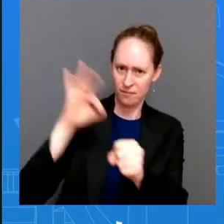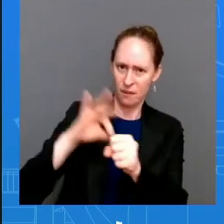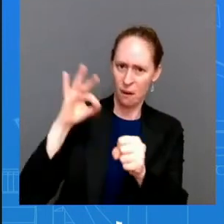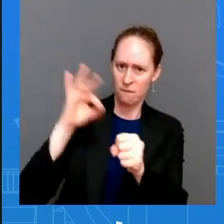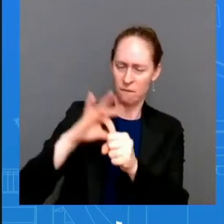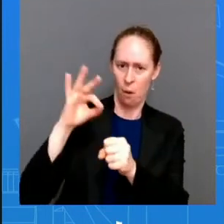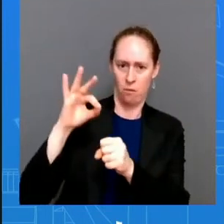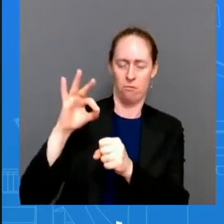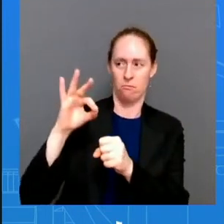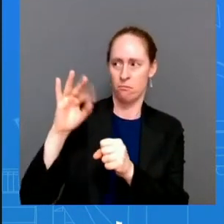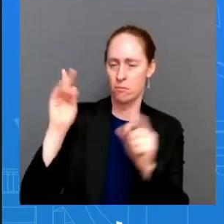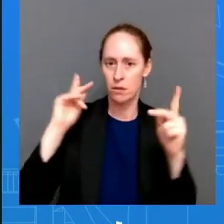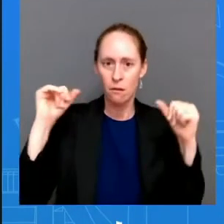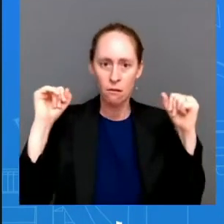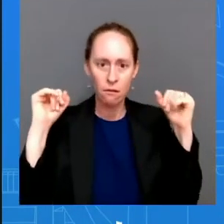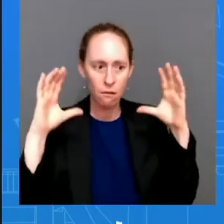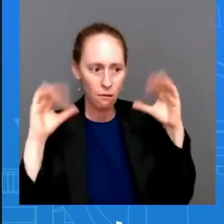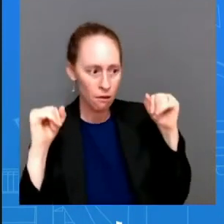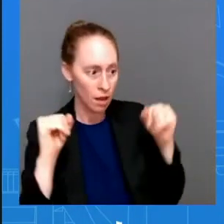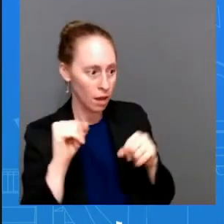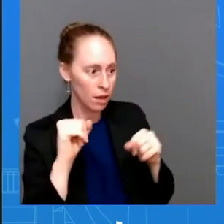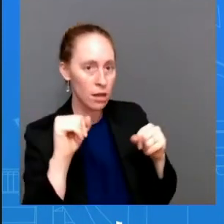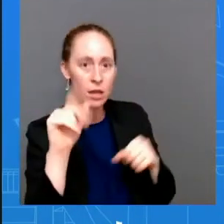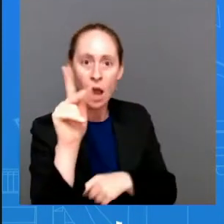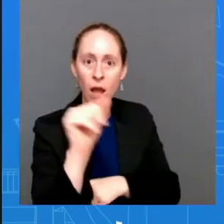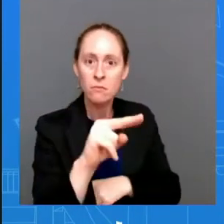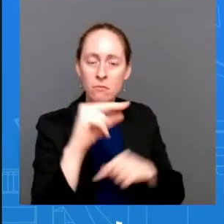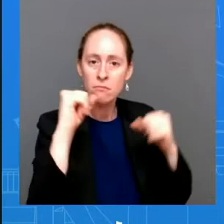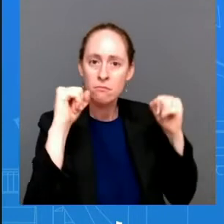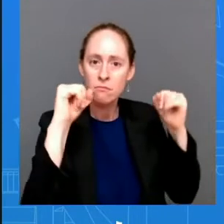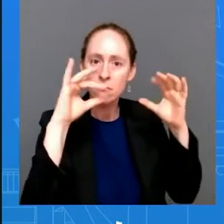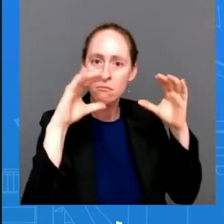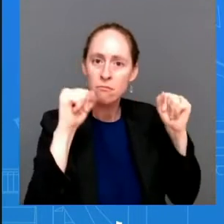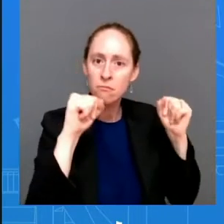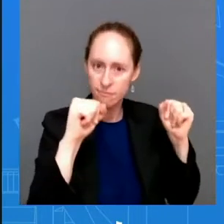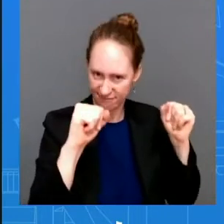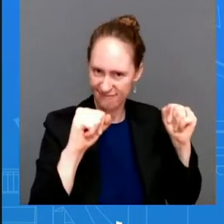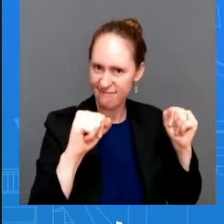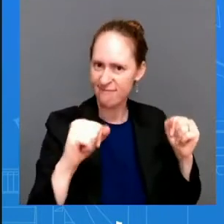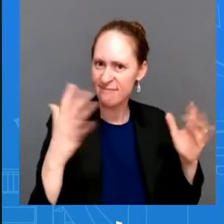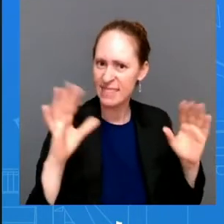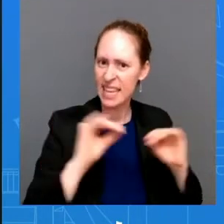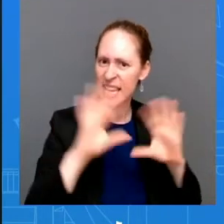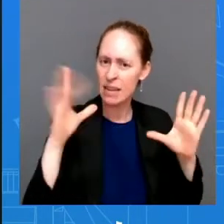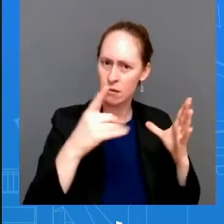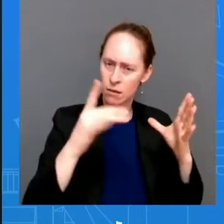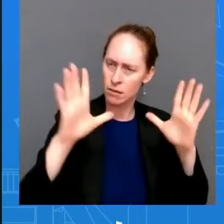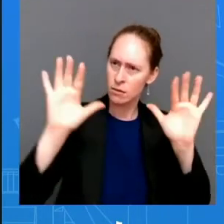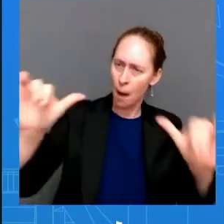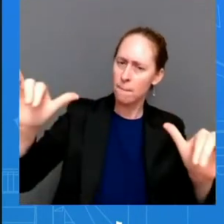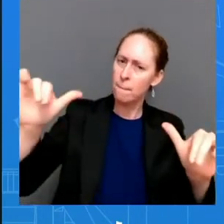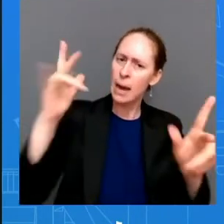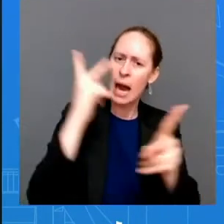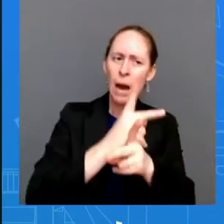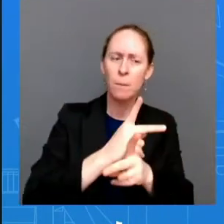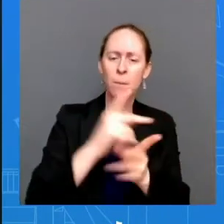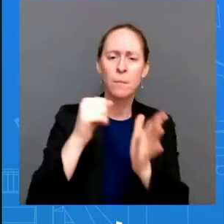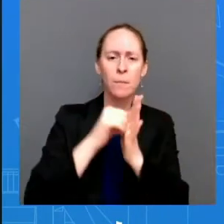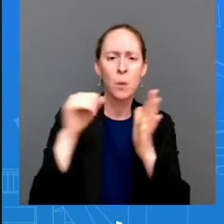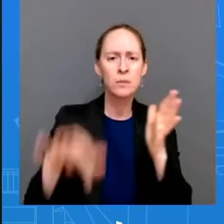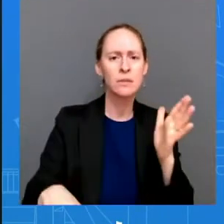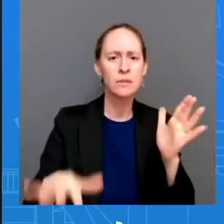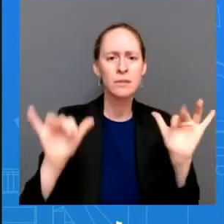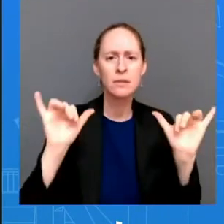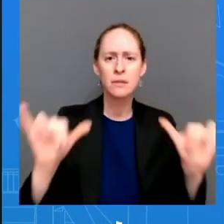this is what we need to continue to do in order to make sure that it is the law of the land that roe becomes law of the land uh